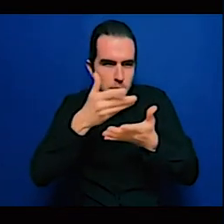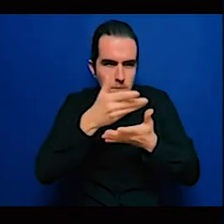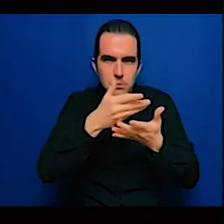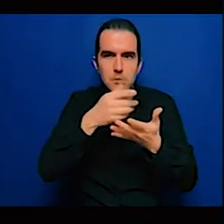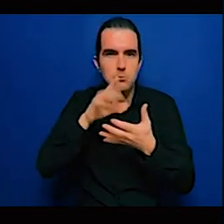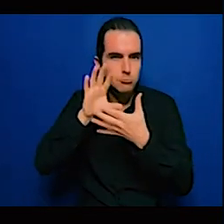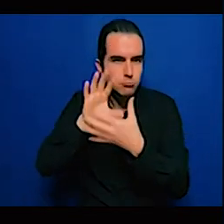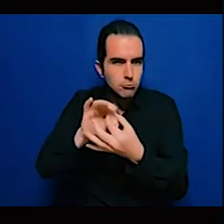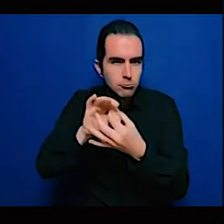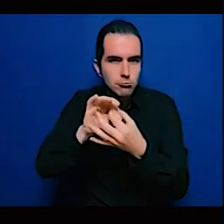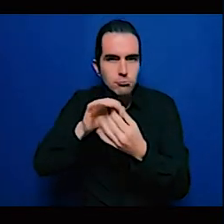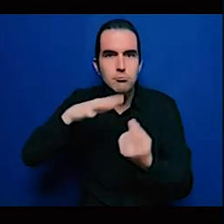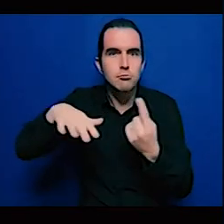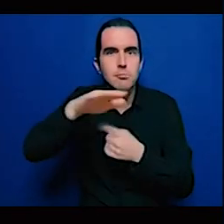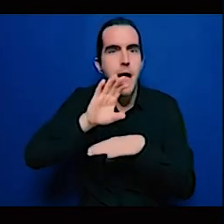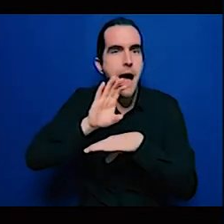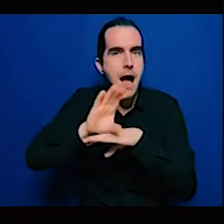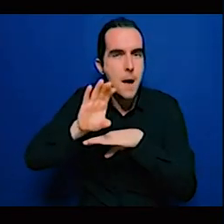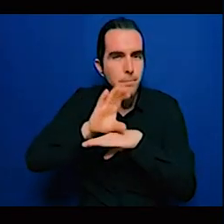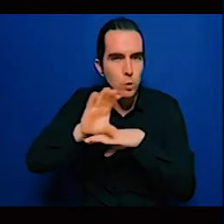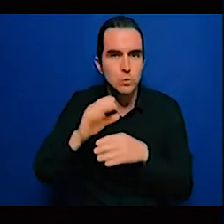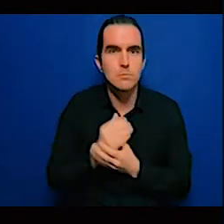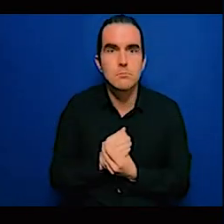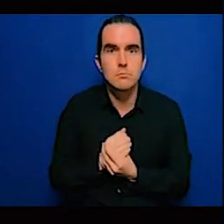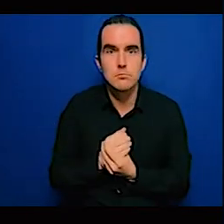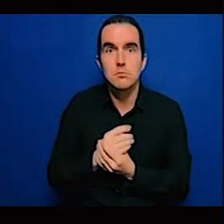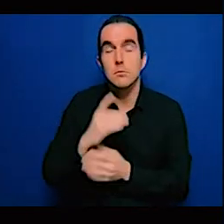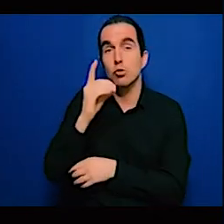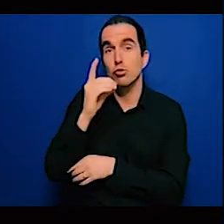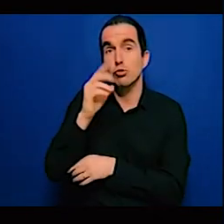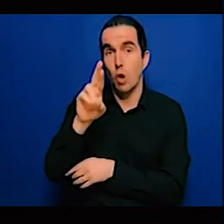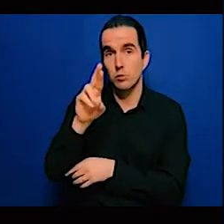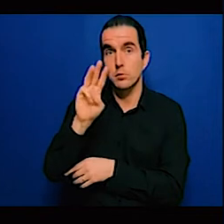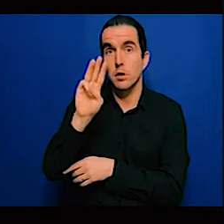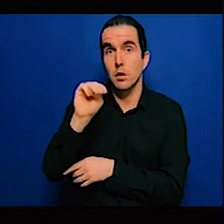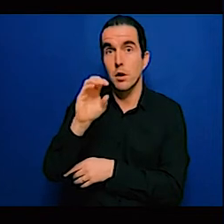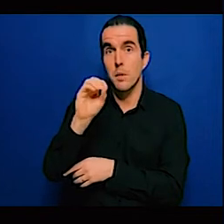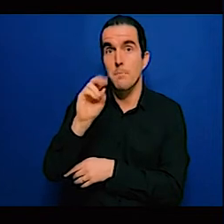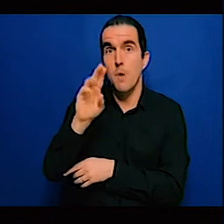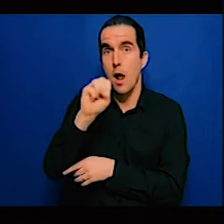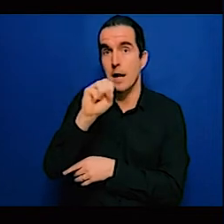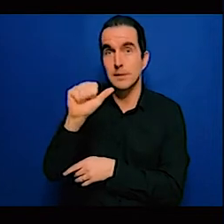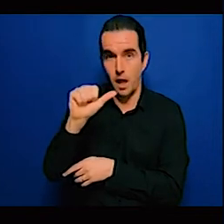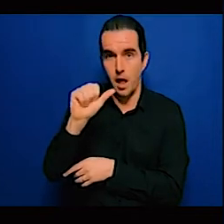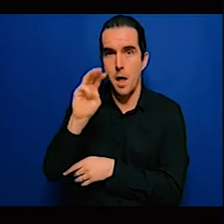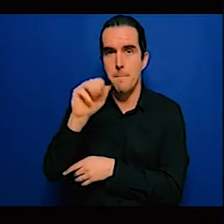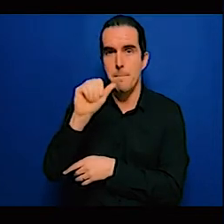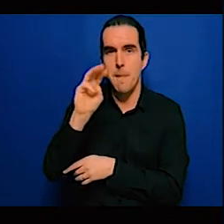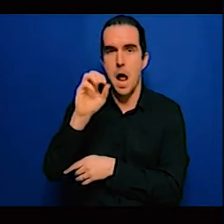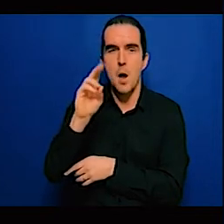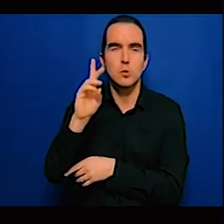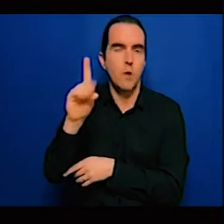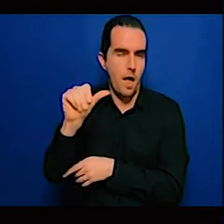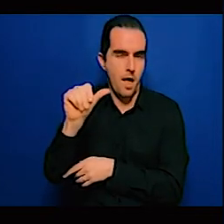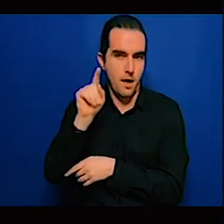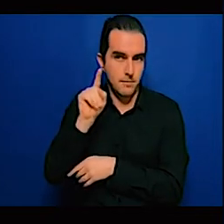Otubu, who is the Head of Project Management Unit for the Nigeria Electrification Project